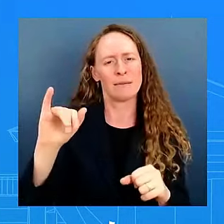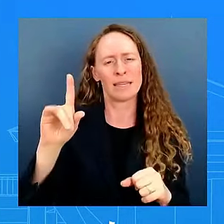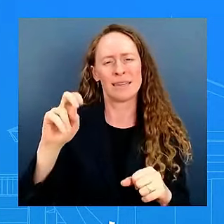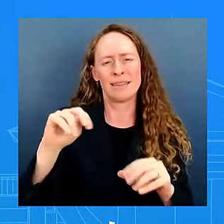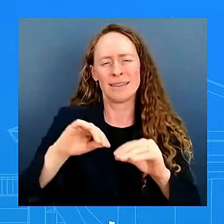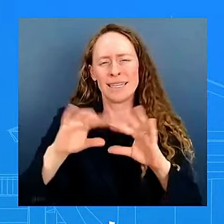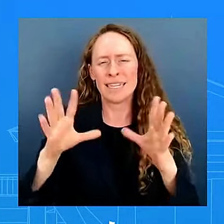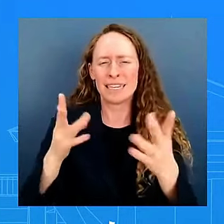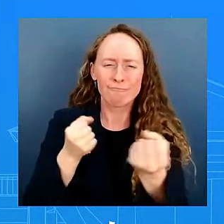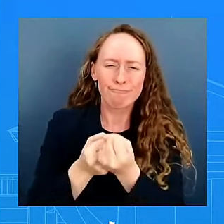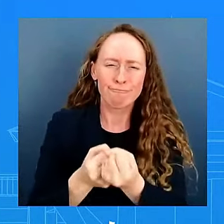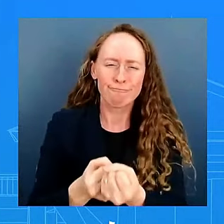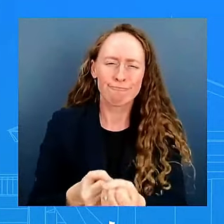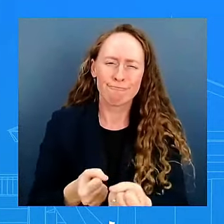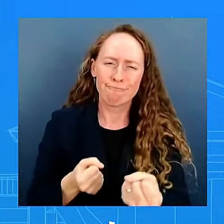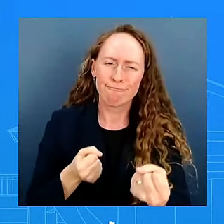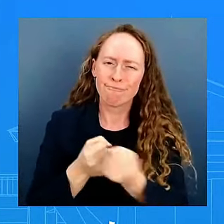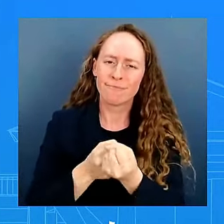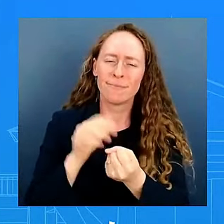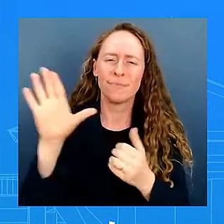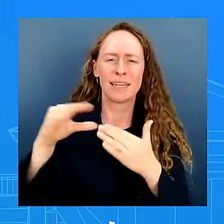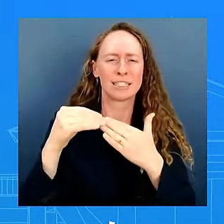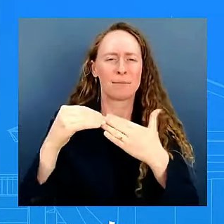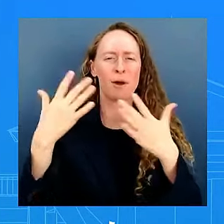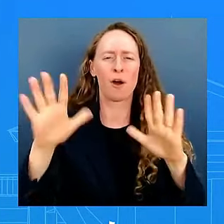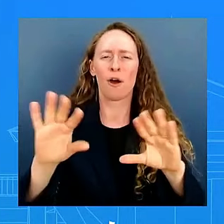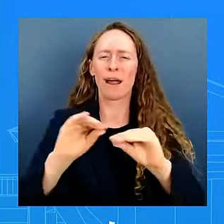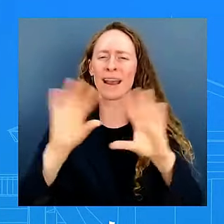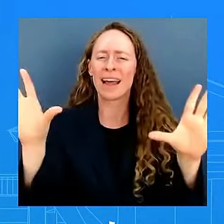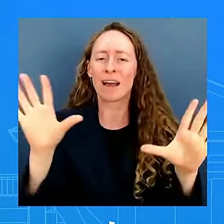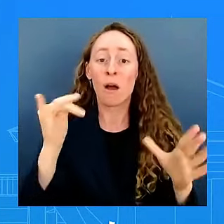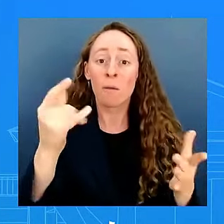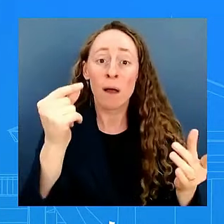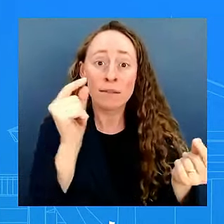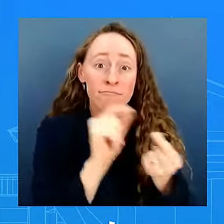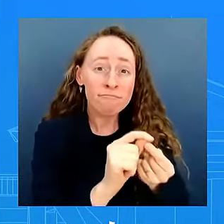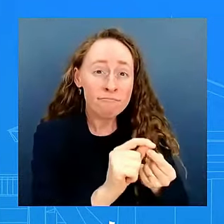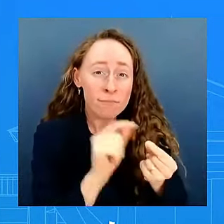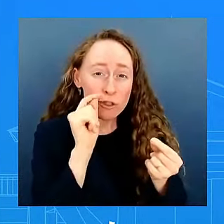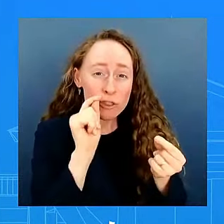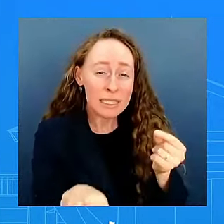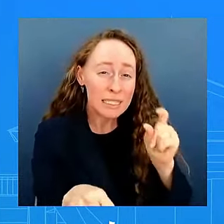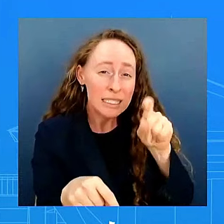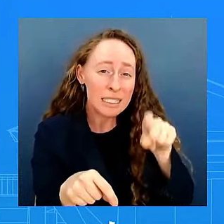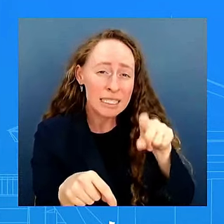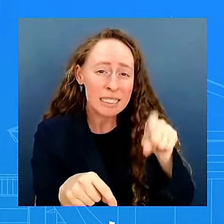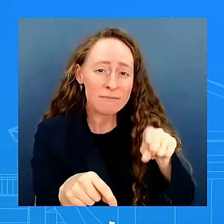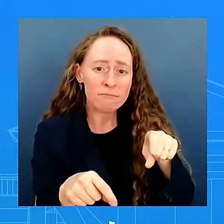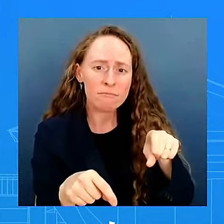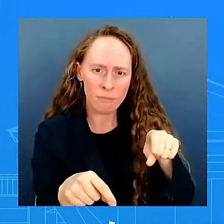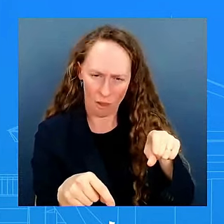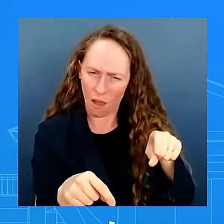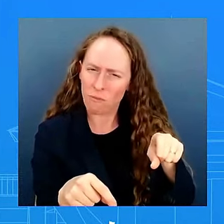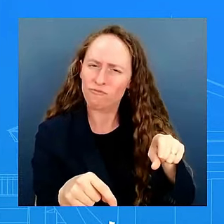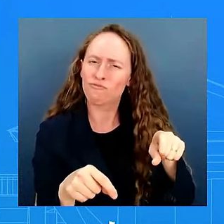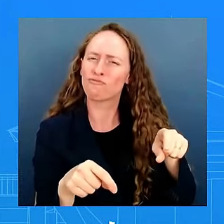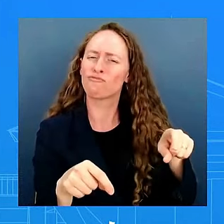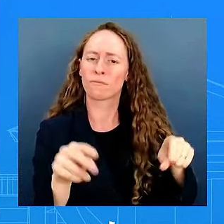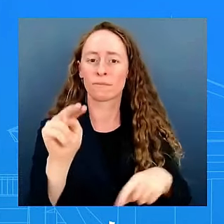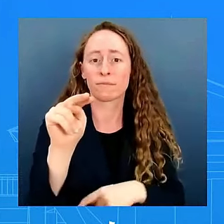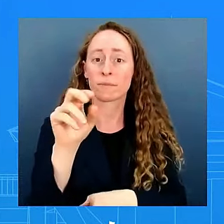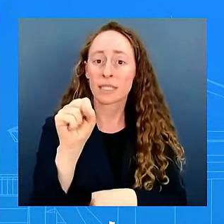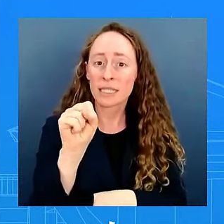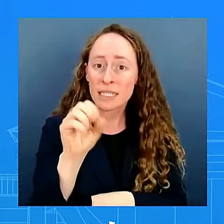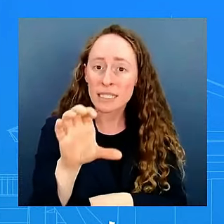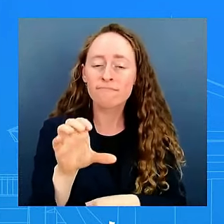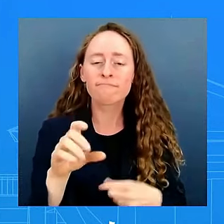ukraine needs to continue to defend themselves we are in regular touch my colleagues here at nsc at state at the department of defense are in regular touch